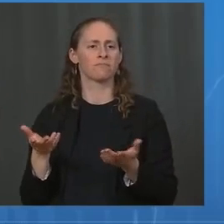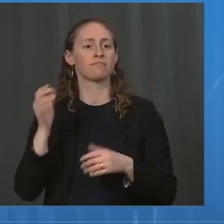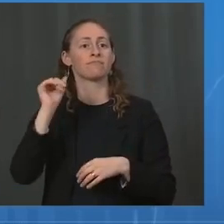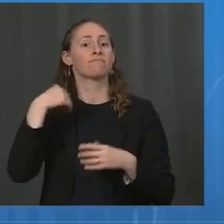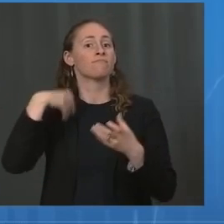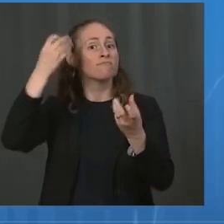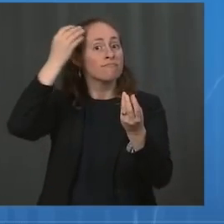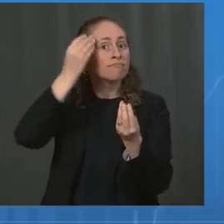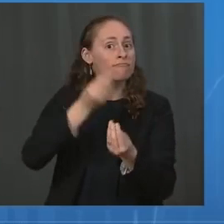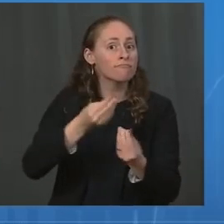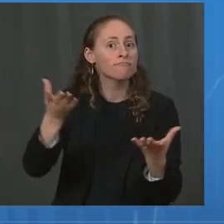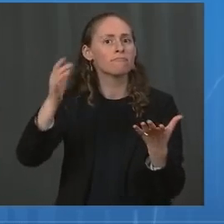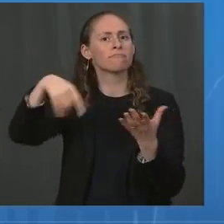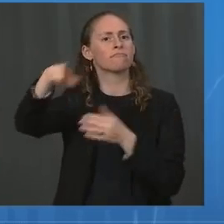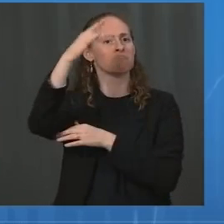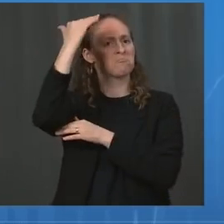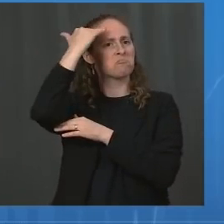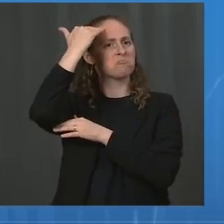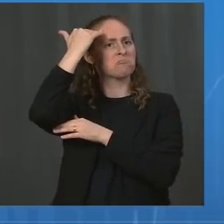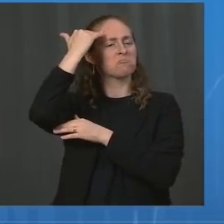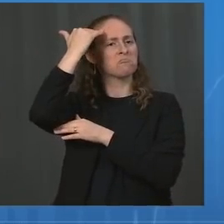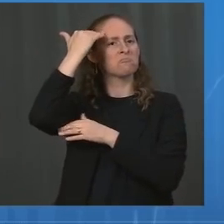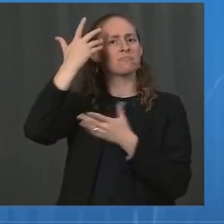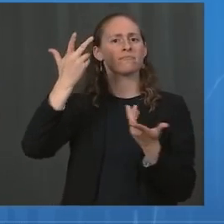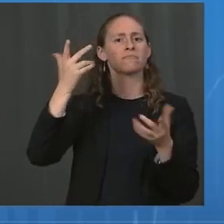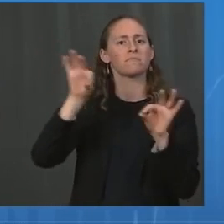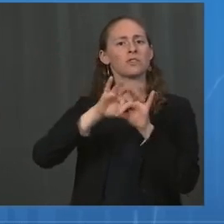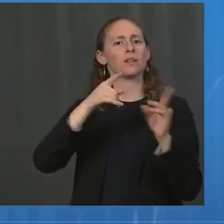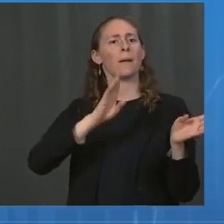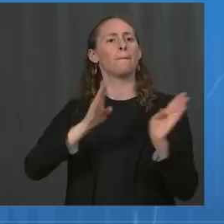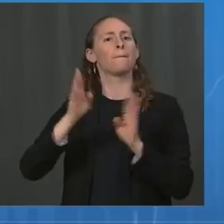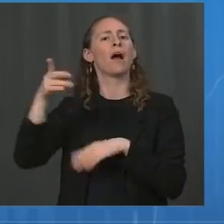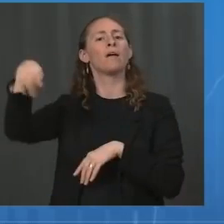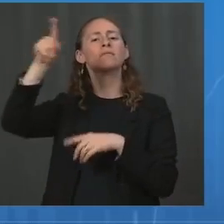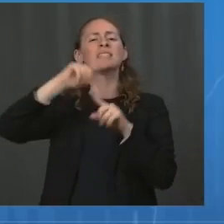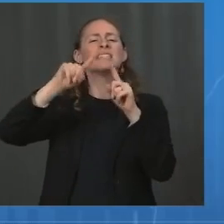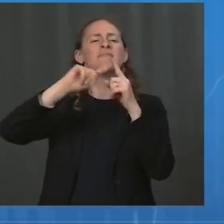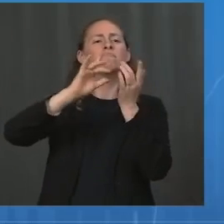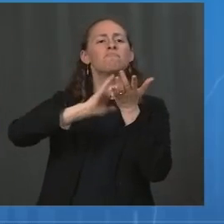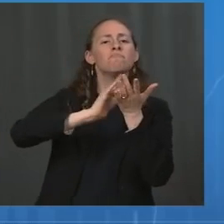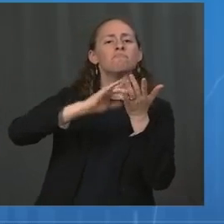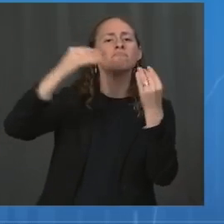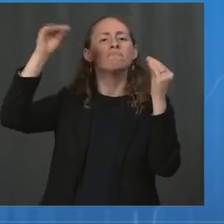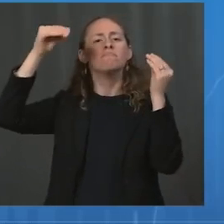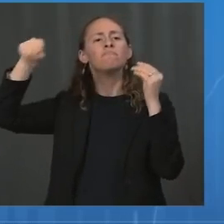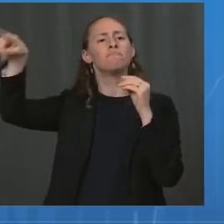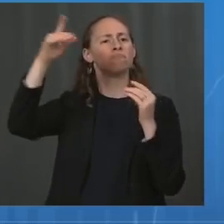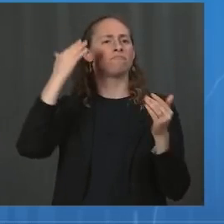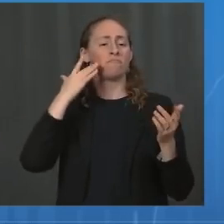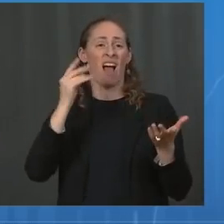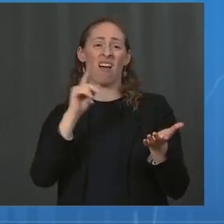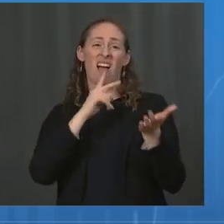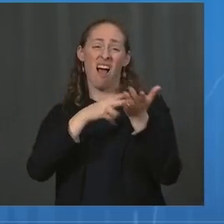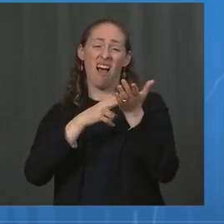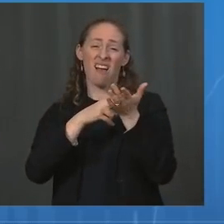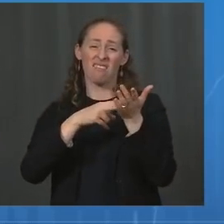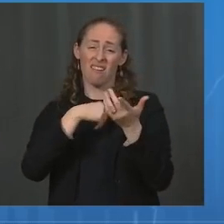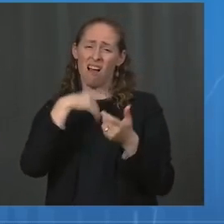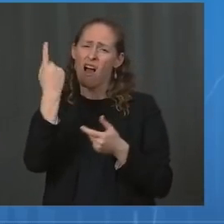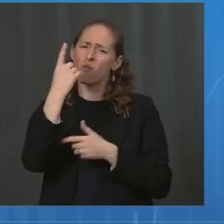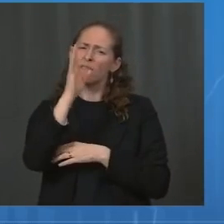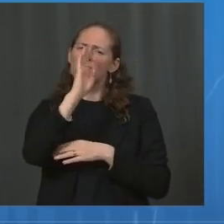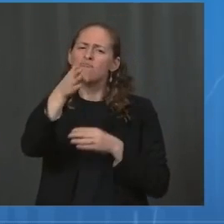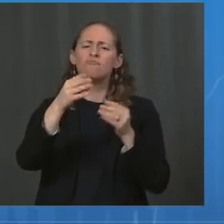pharmacies time to plan and to be transparent with the American people as the latest data and